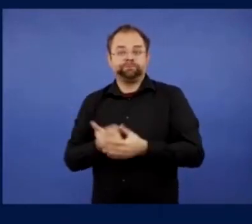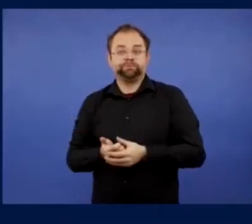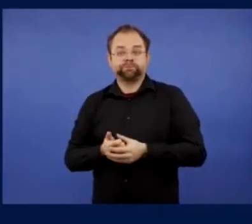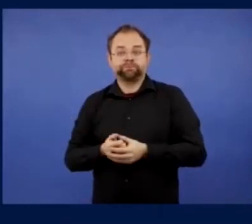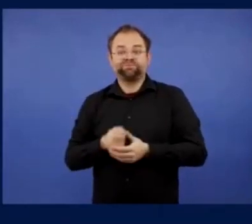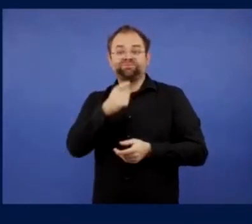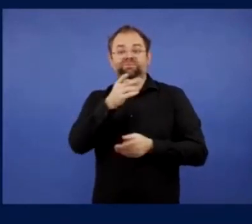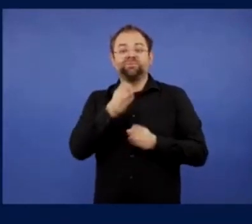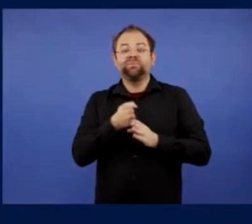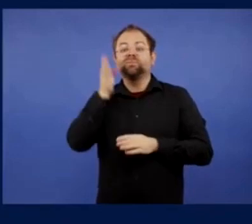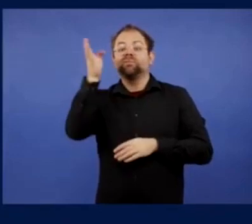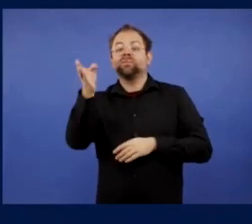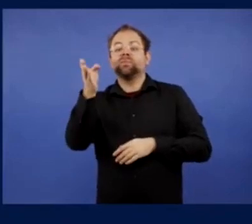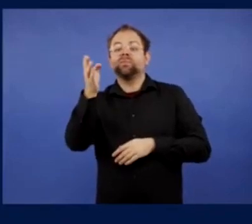set.